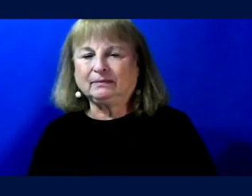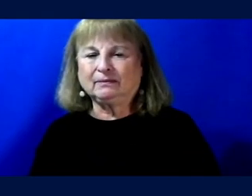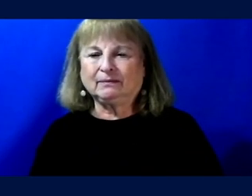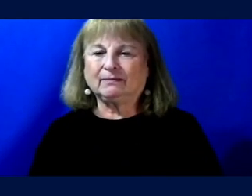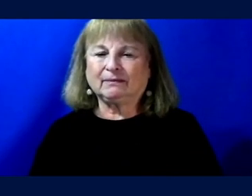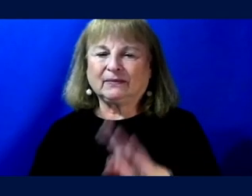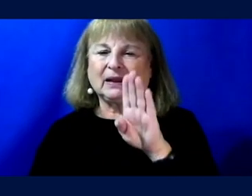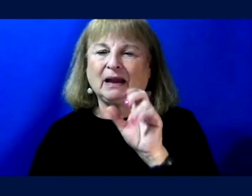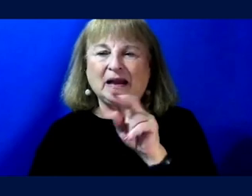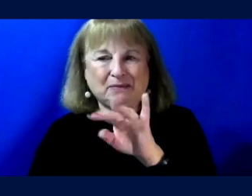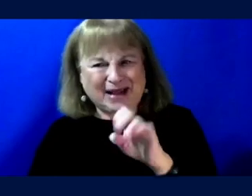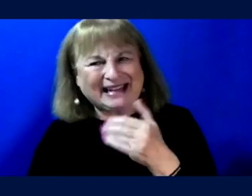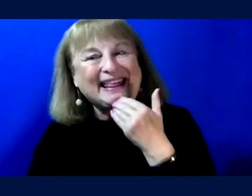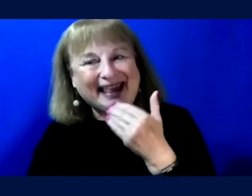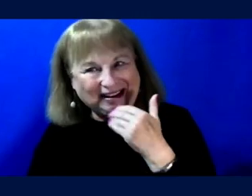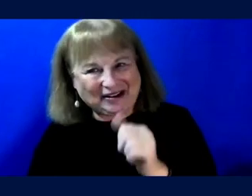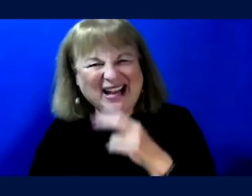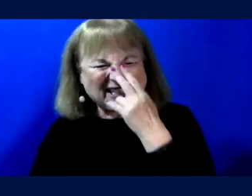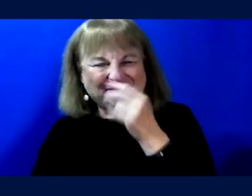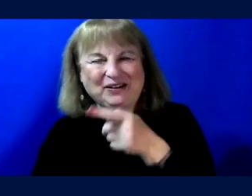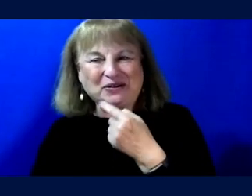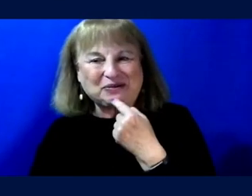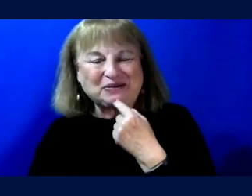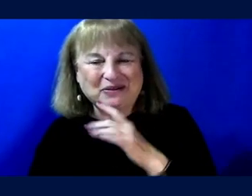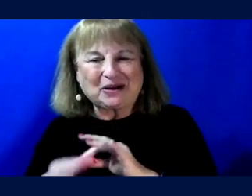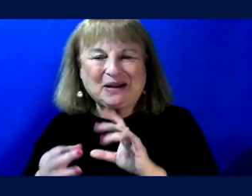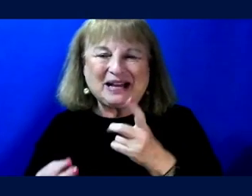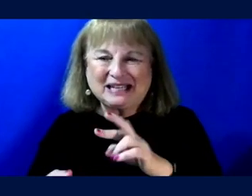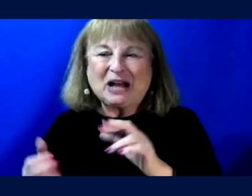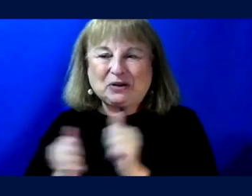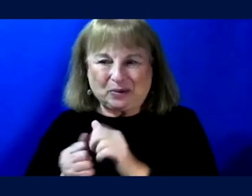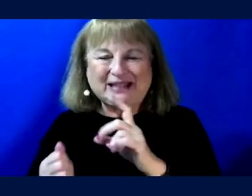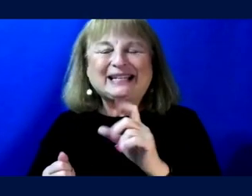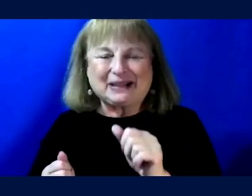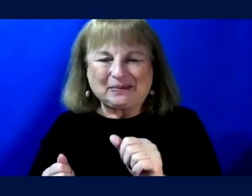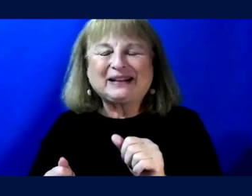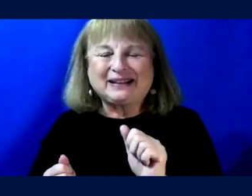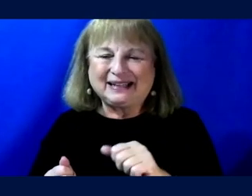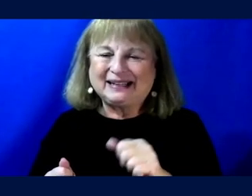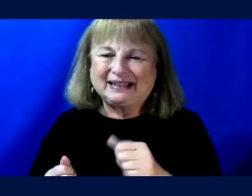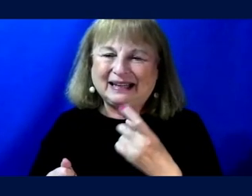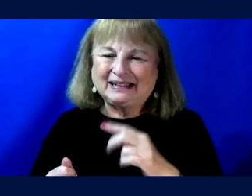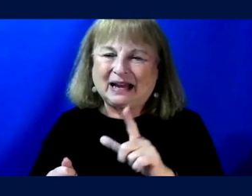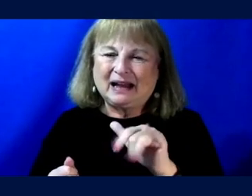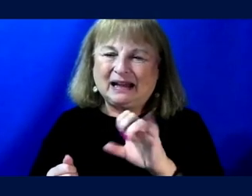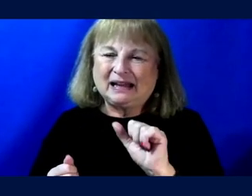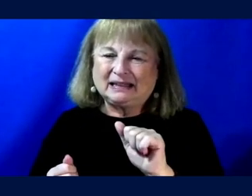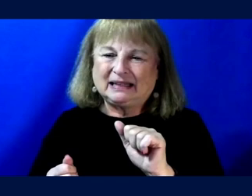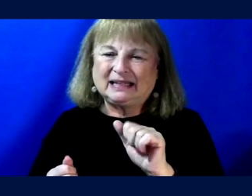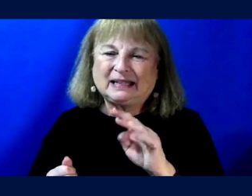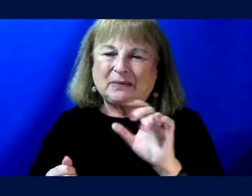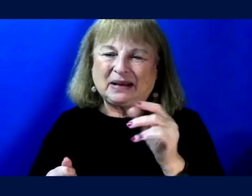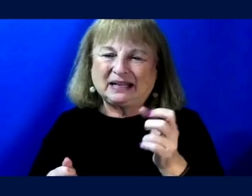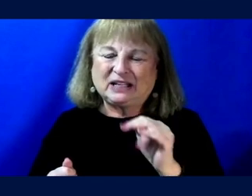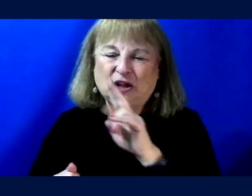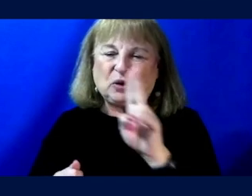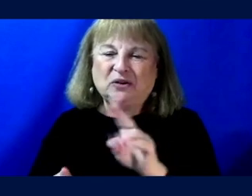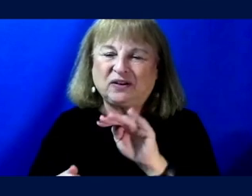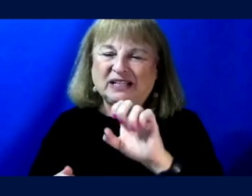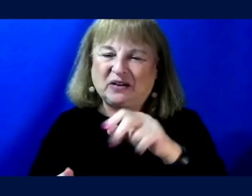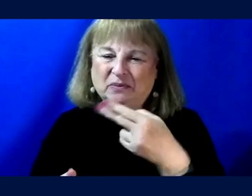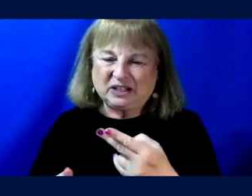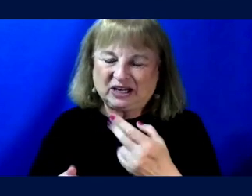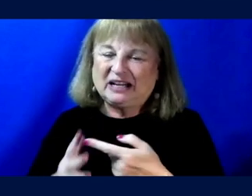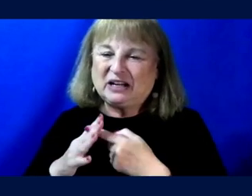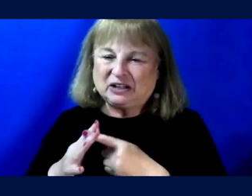Yeah, this is Bonnie. Thank you. It's, it's funny you say, talk about doctors with disabilities. Uh, Dr. Lisa Meeks at university of Michigan, who has